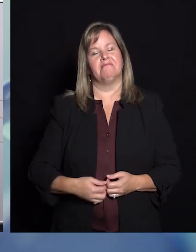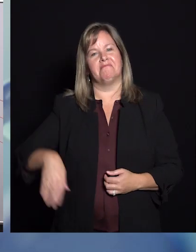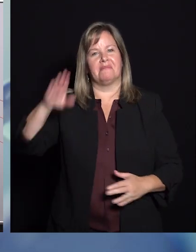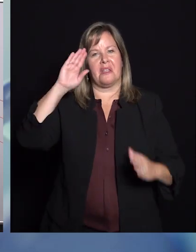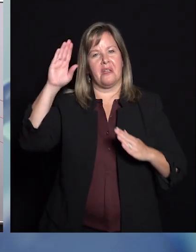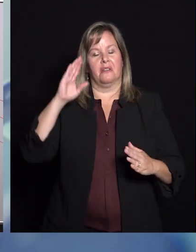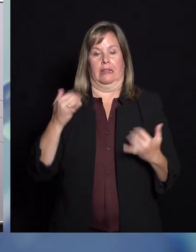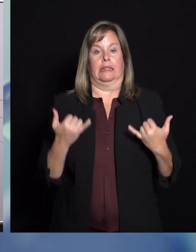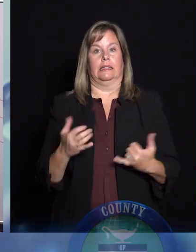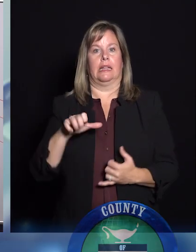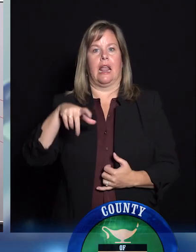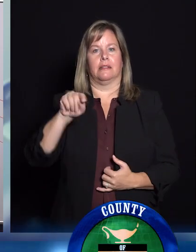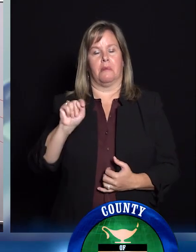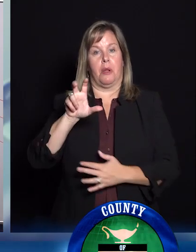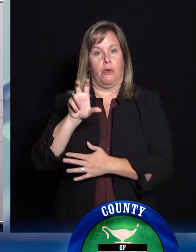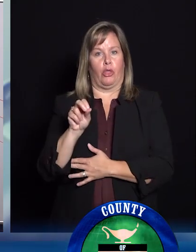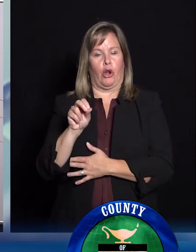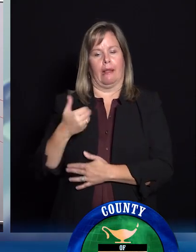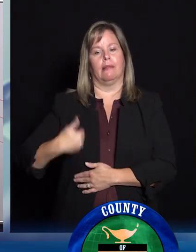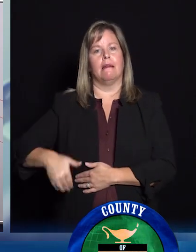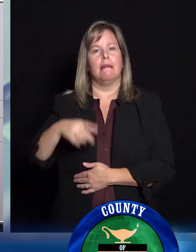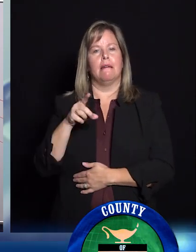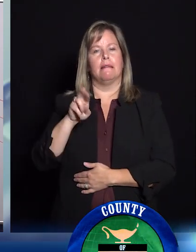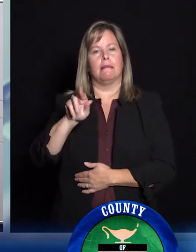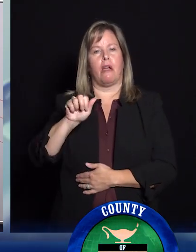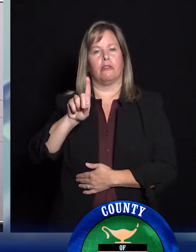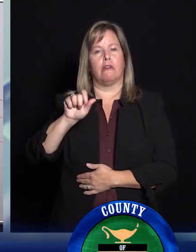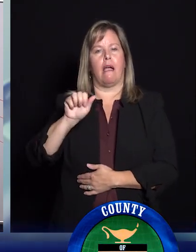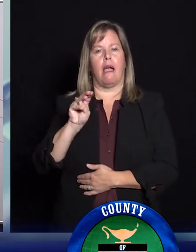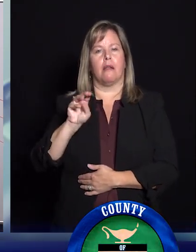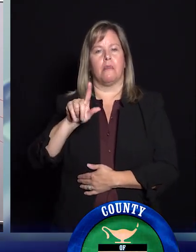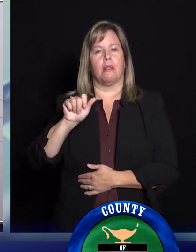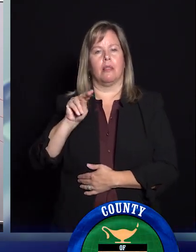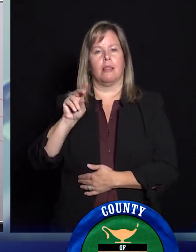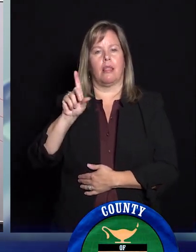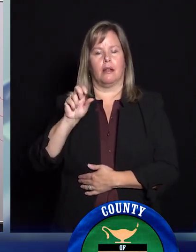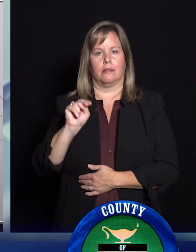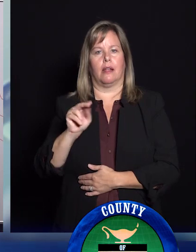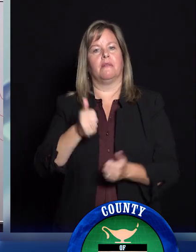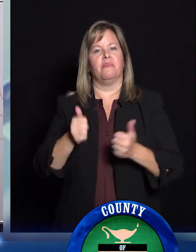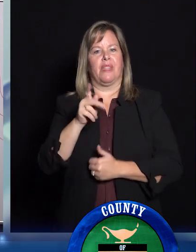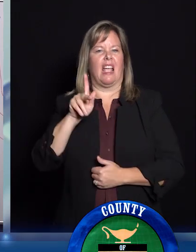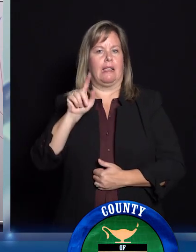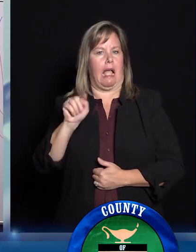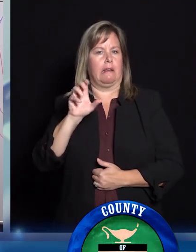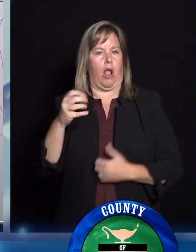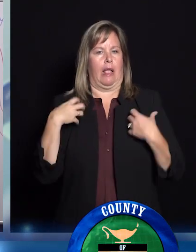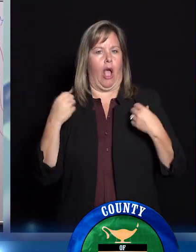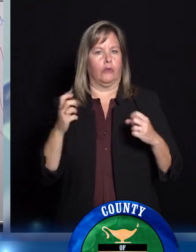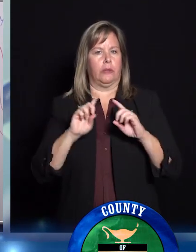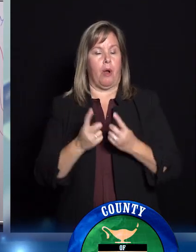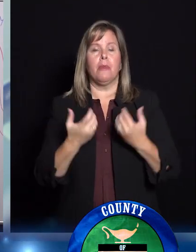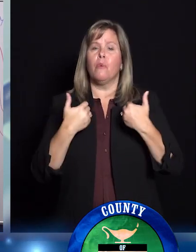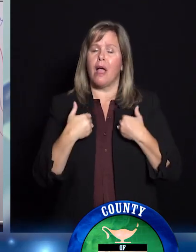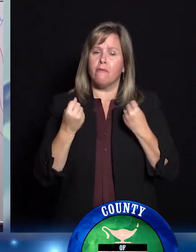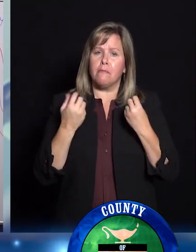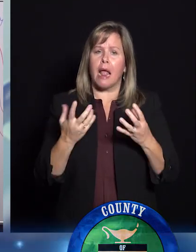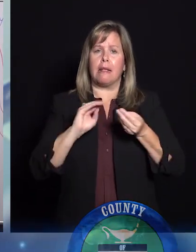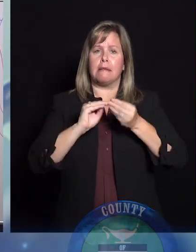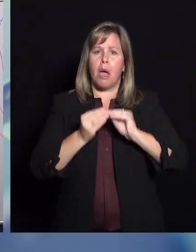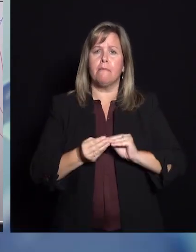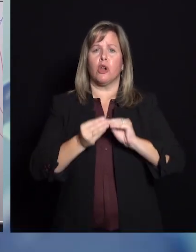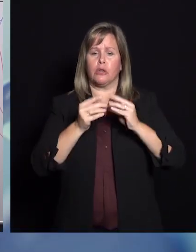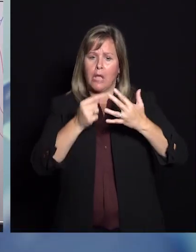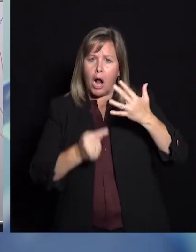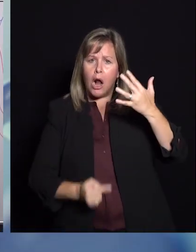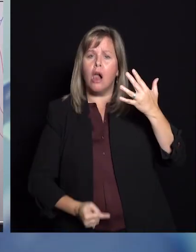Hello everyone. Today is September the 30th. I'm Dr. Adam London, Director of the Kent County Health Department. I've got a lot of numbers I want to share with you this week